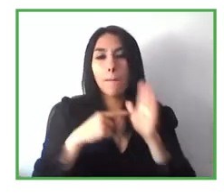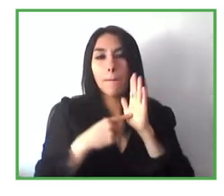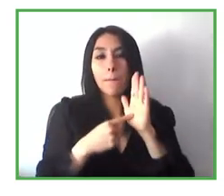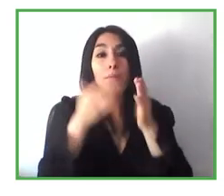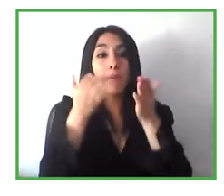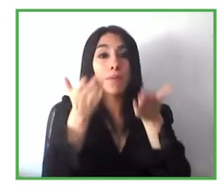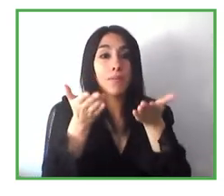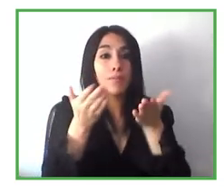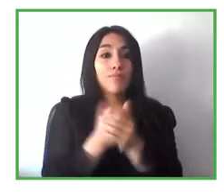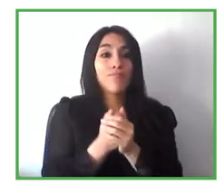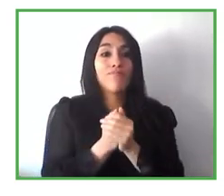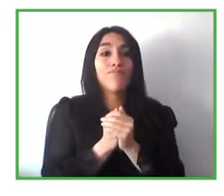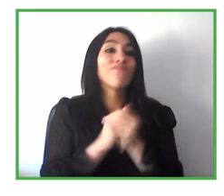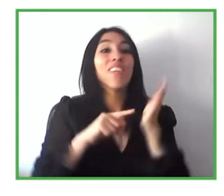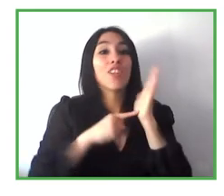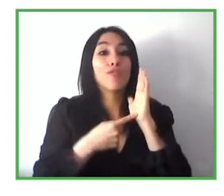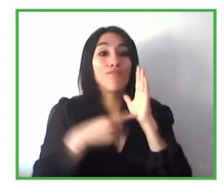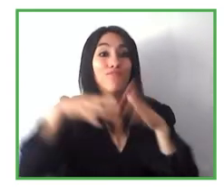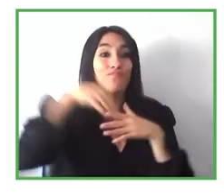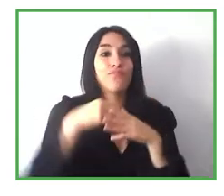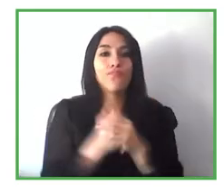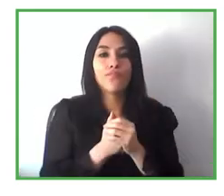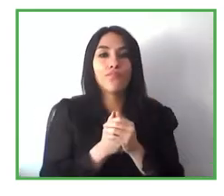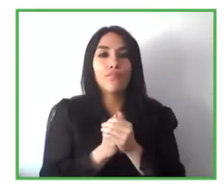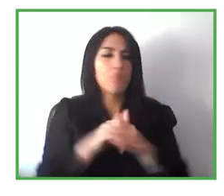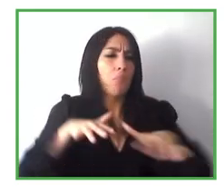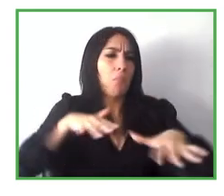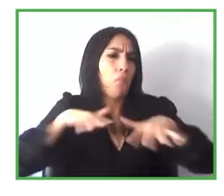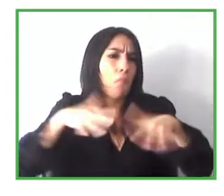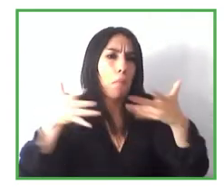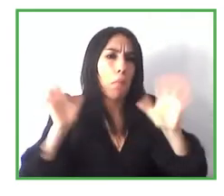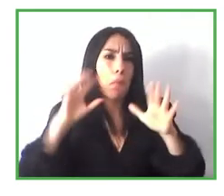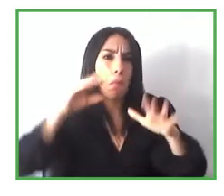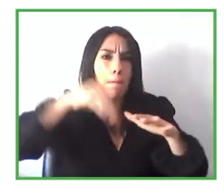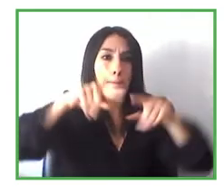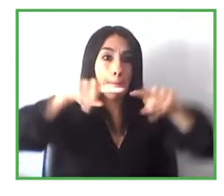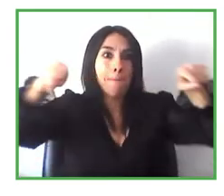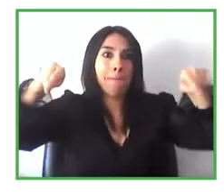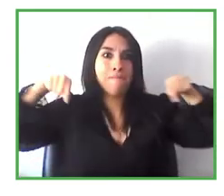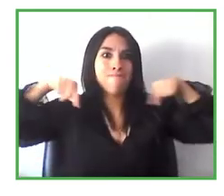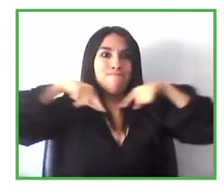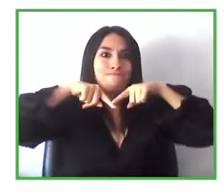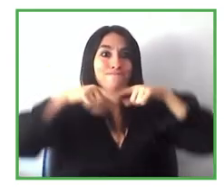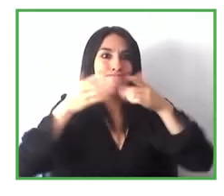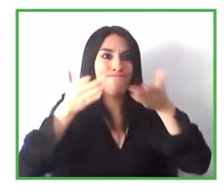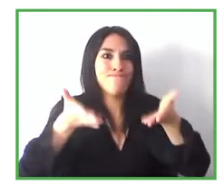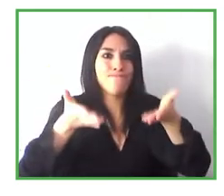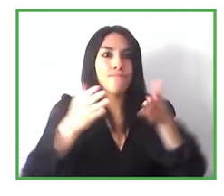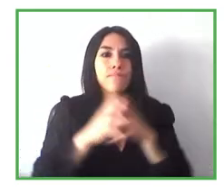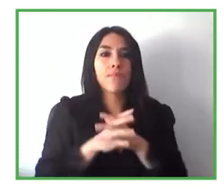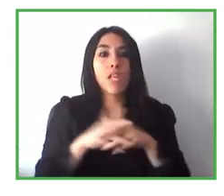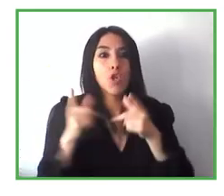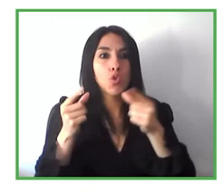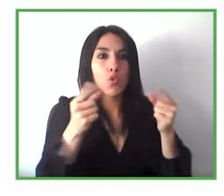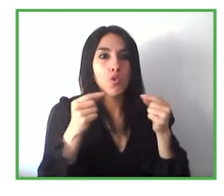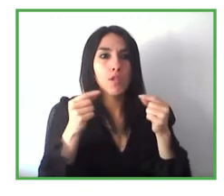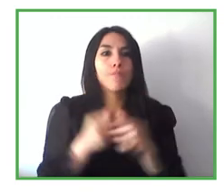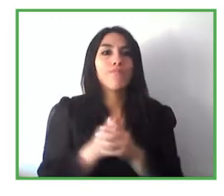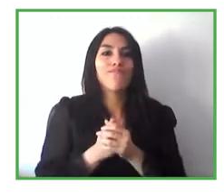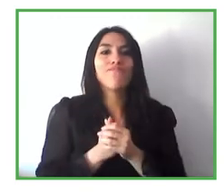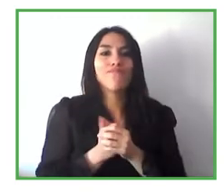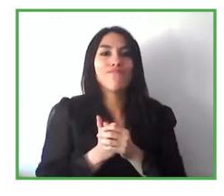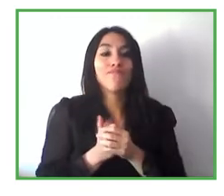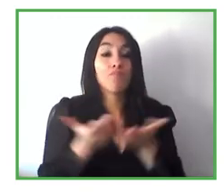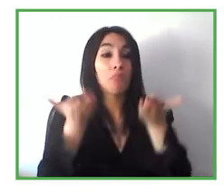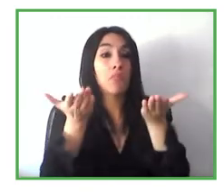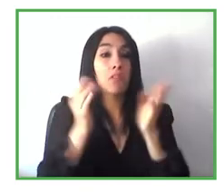technology in the physical products, we are making this physical products to